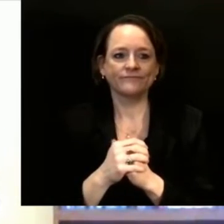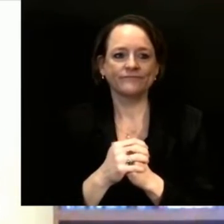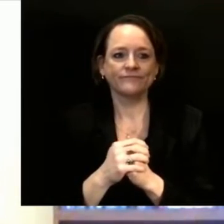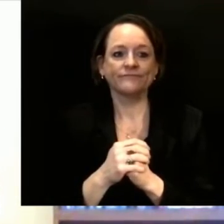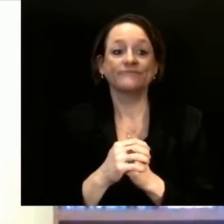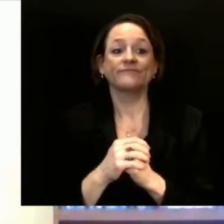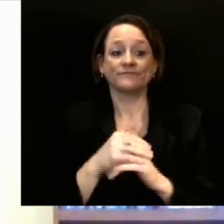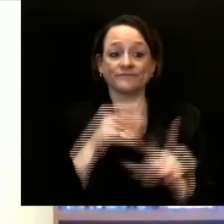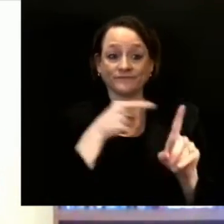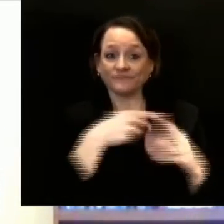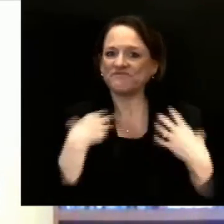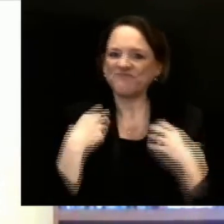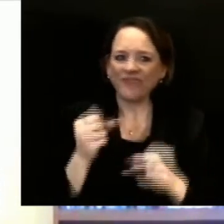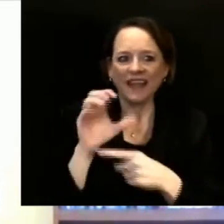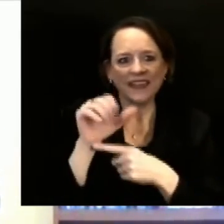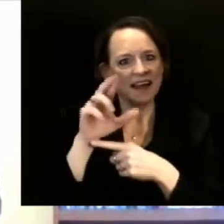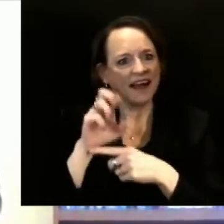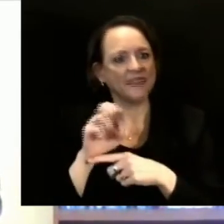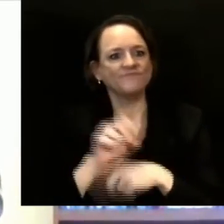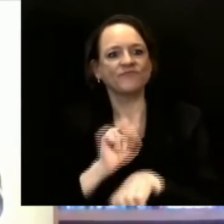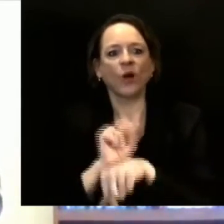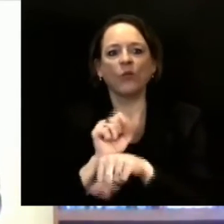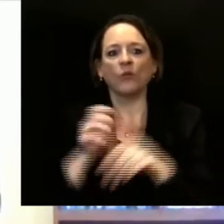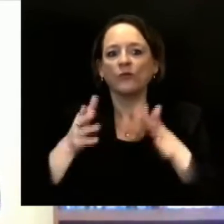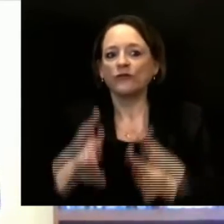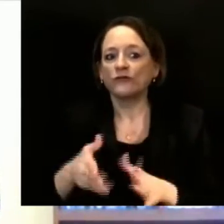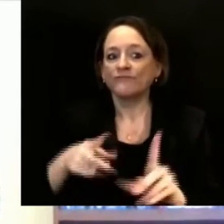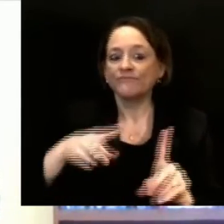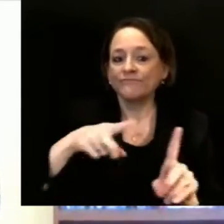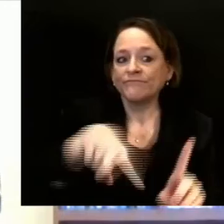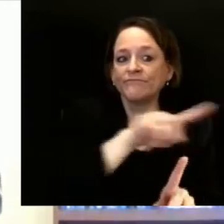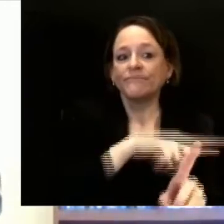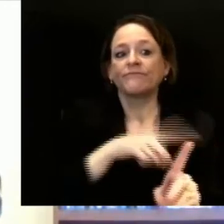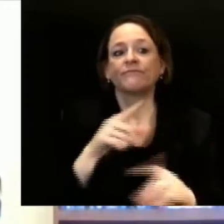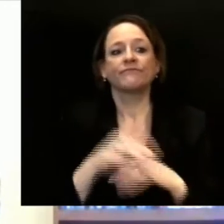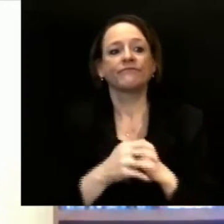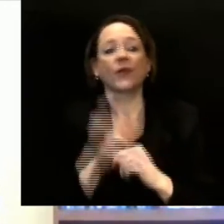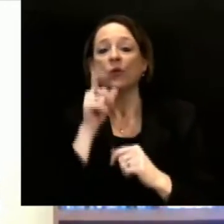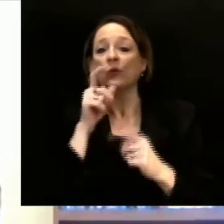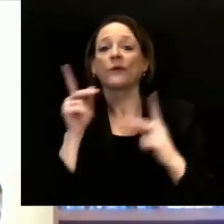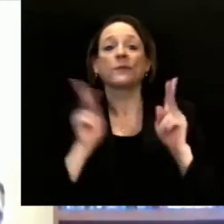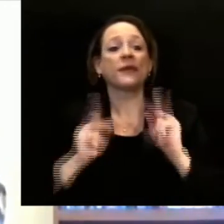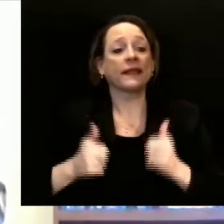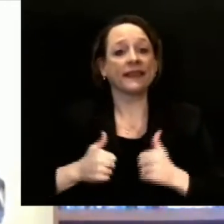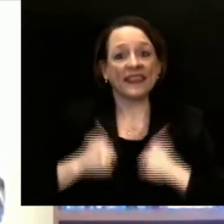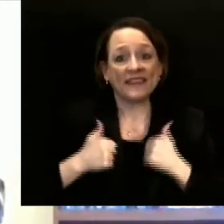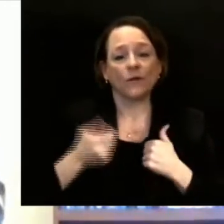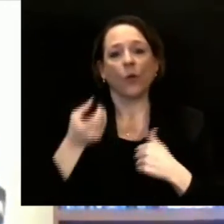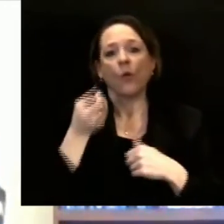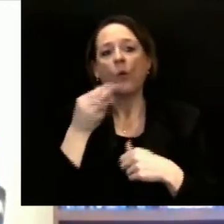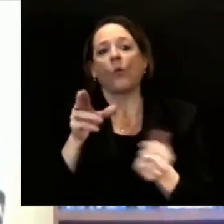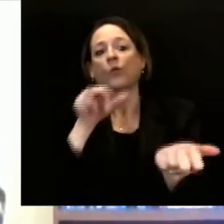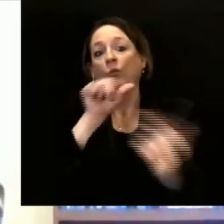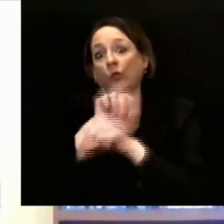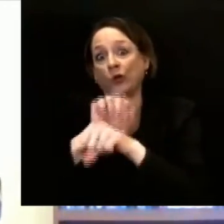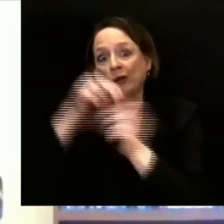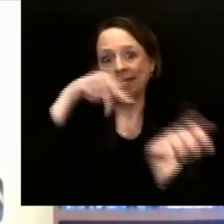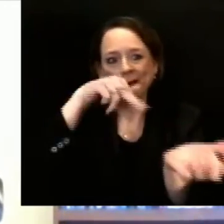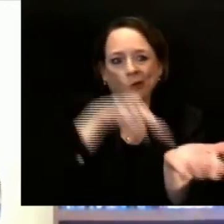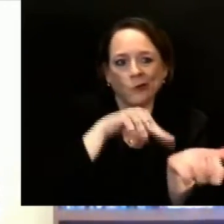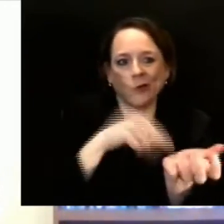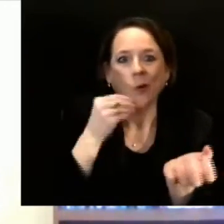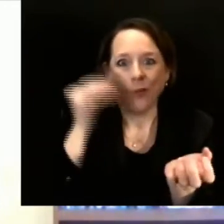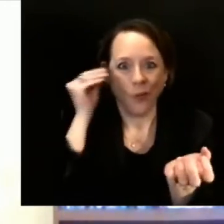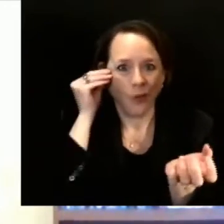of long-term care facilities and our 65 and older adults, we want to announce the next group that will be